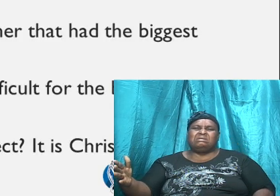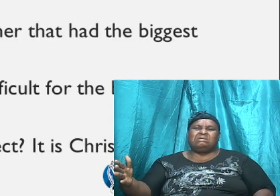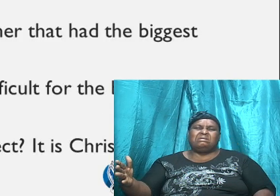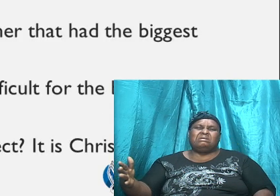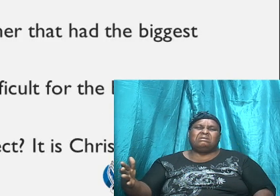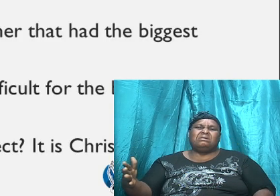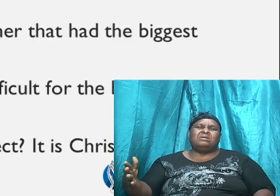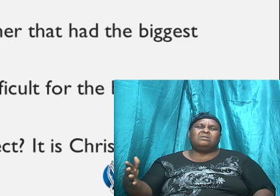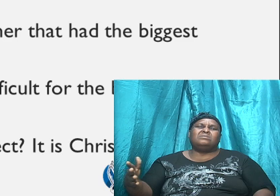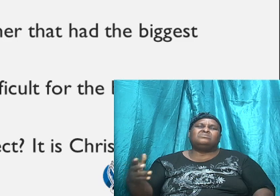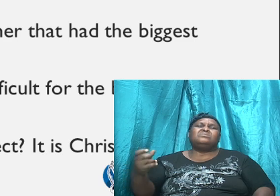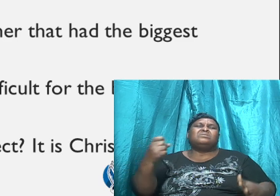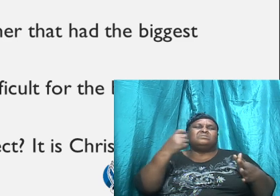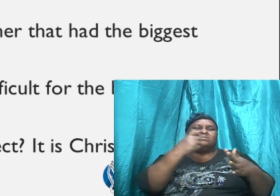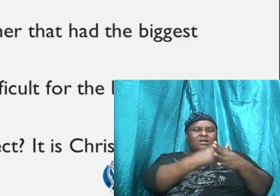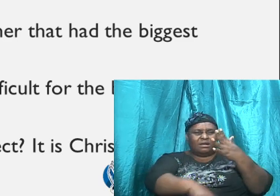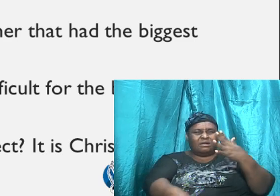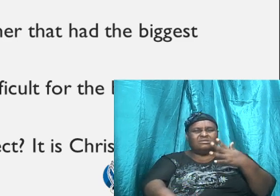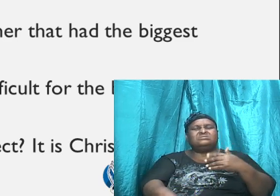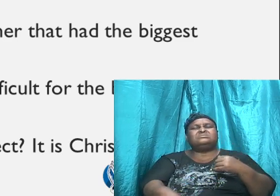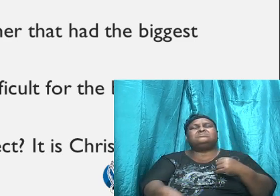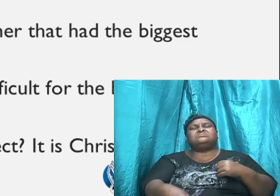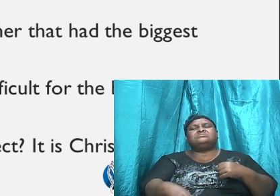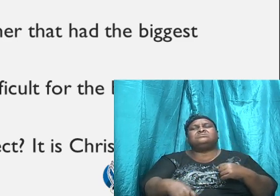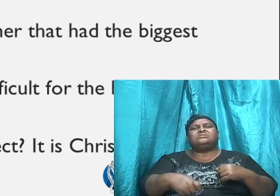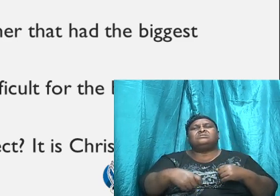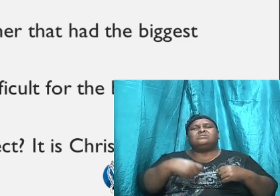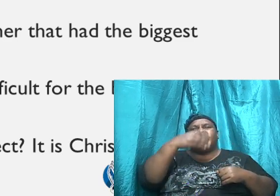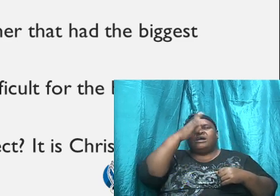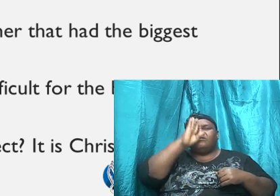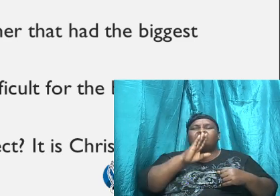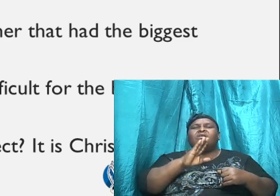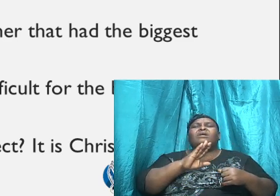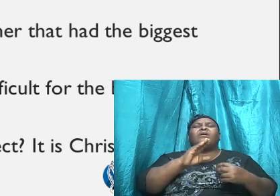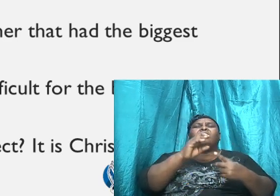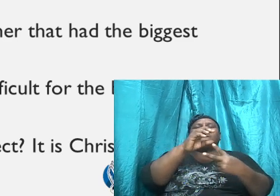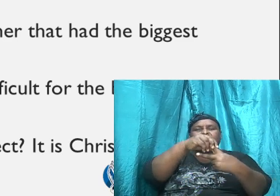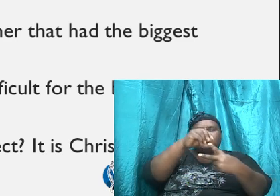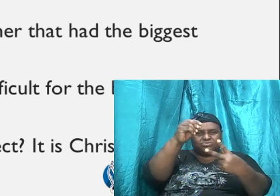to the charge of God's elect,